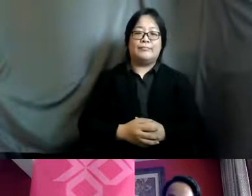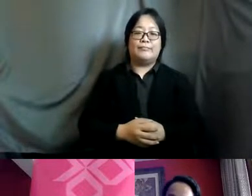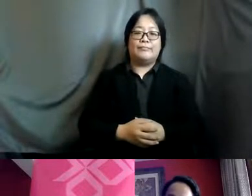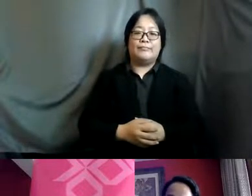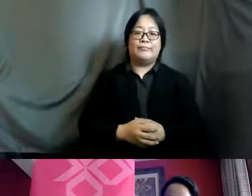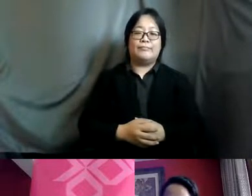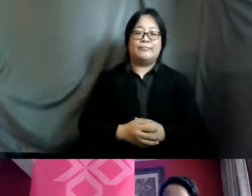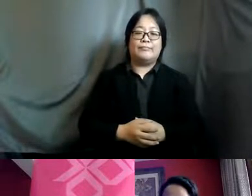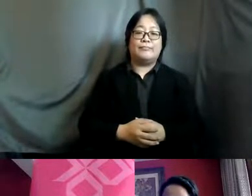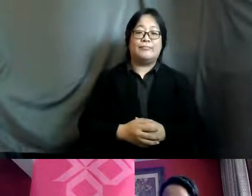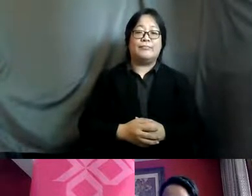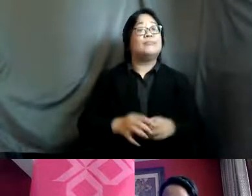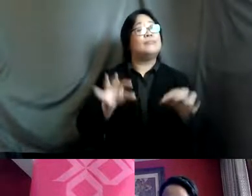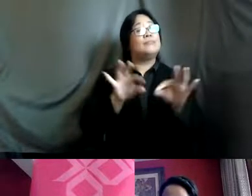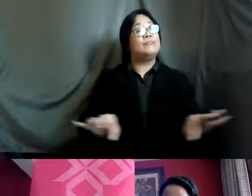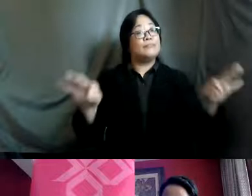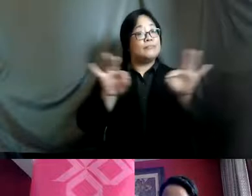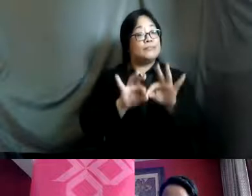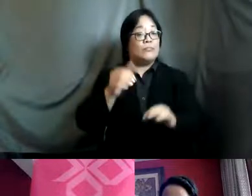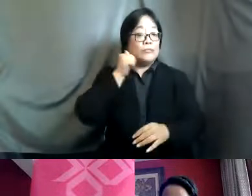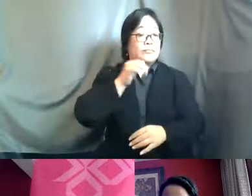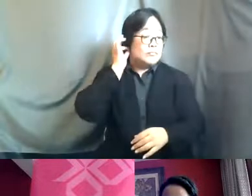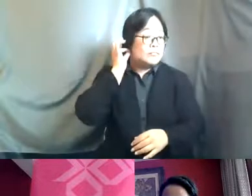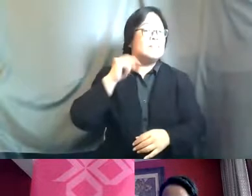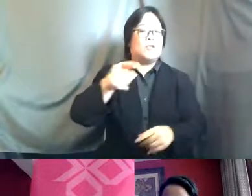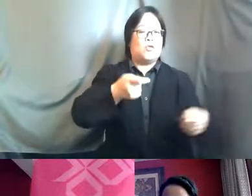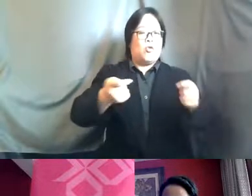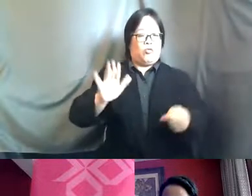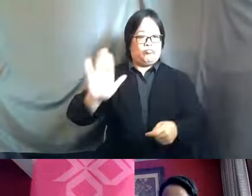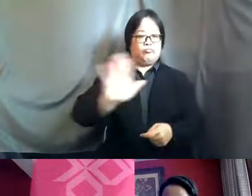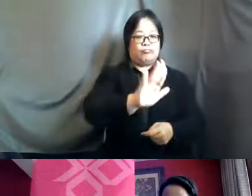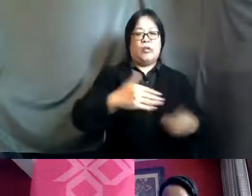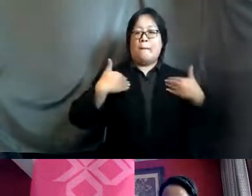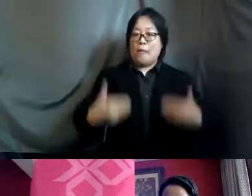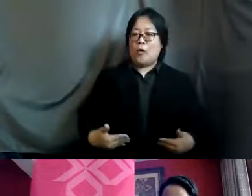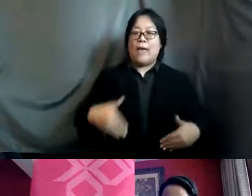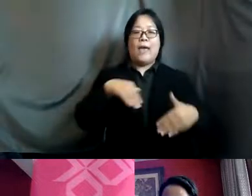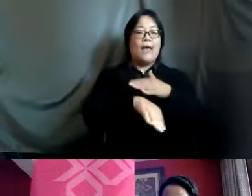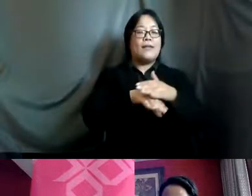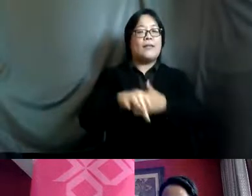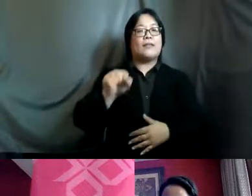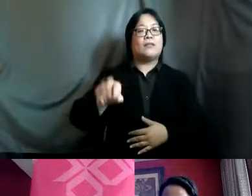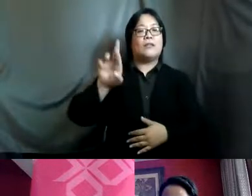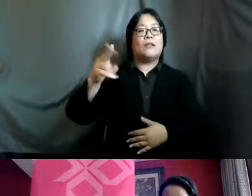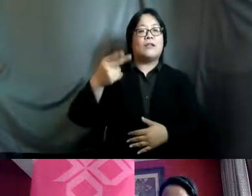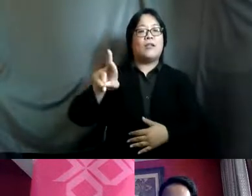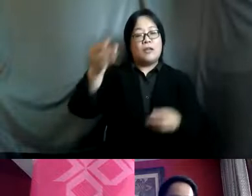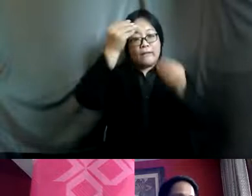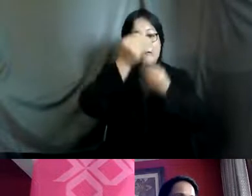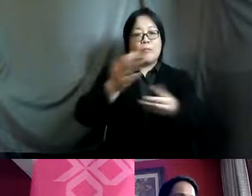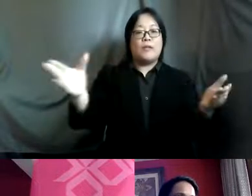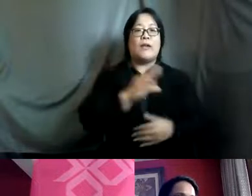ultimately a woman who has control over her body and access to sexual and reproductive health information and